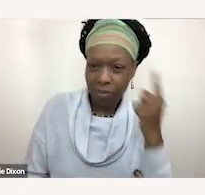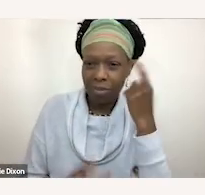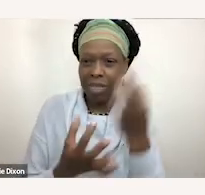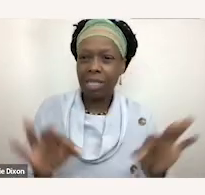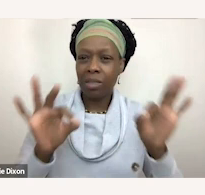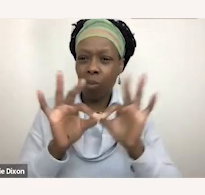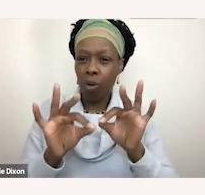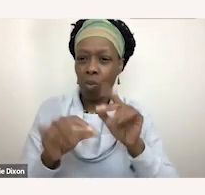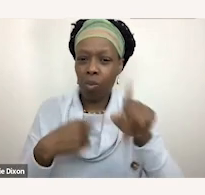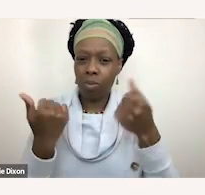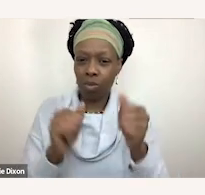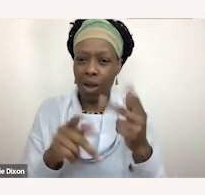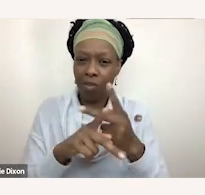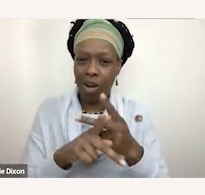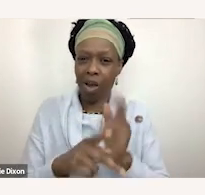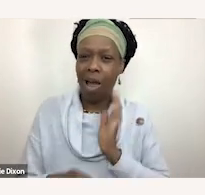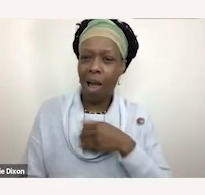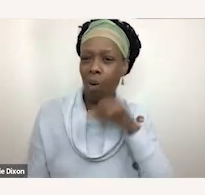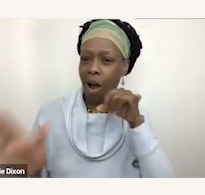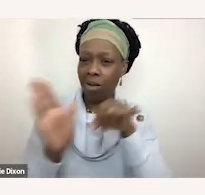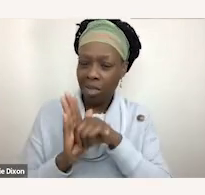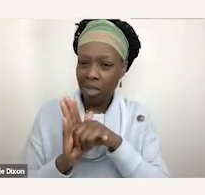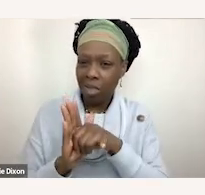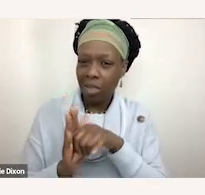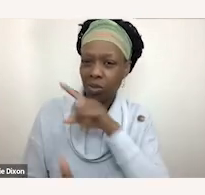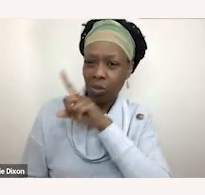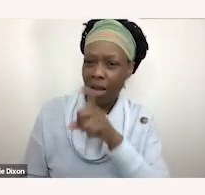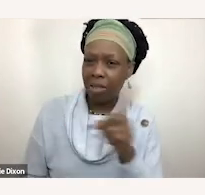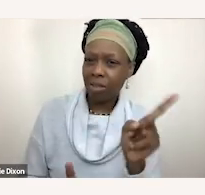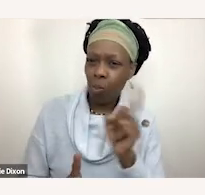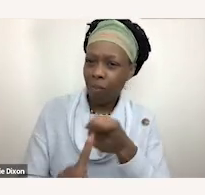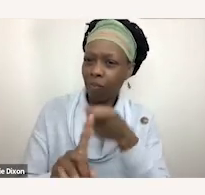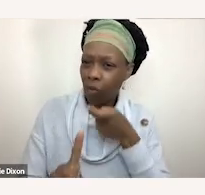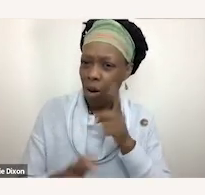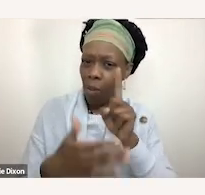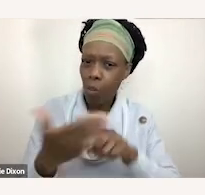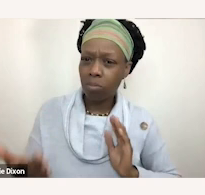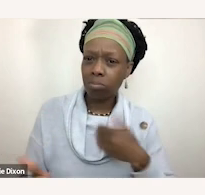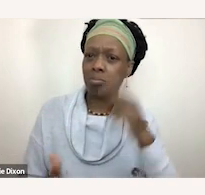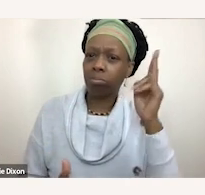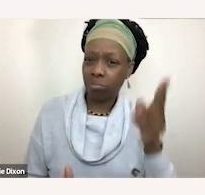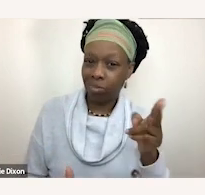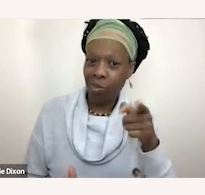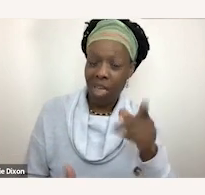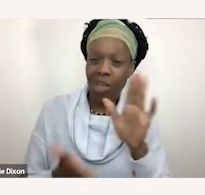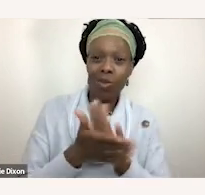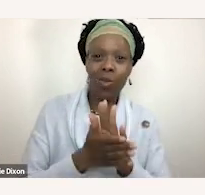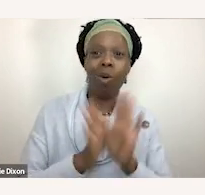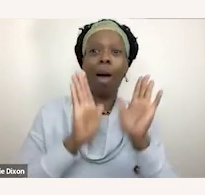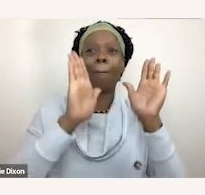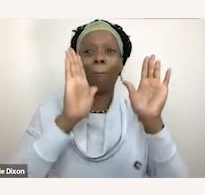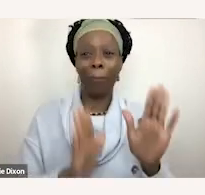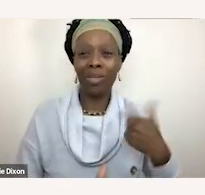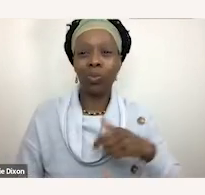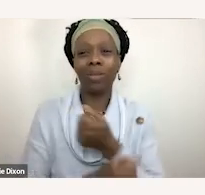identity and belonging you know where did we come from what is our history um so yeah they are an absolutely remarkable school and we love working with them